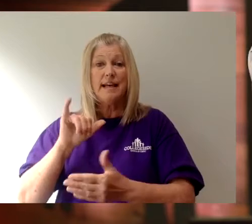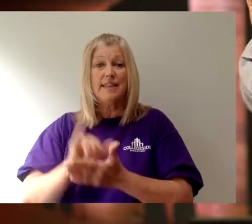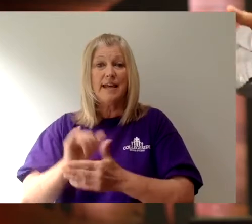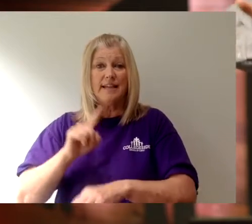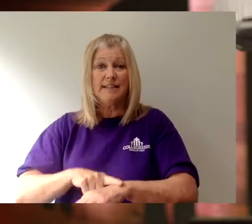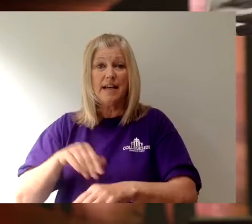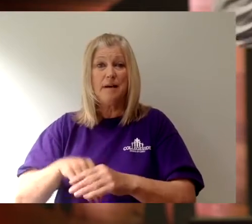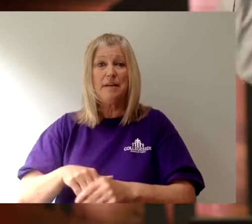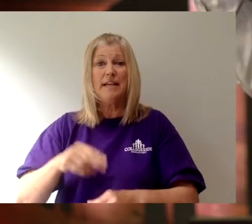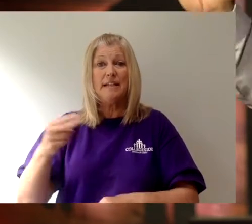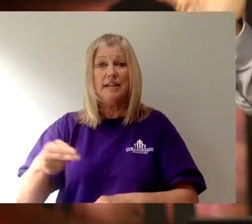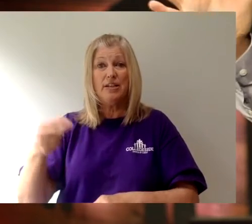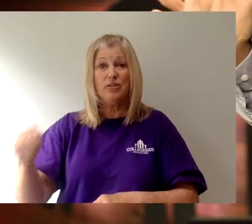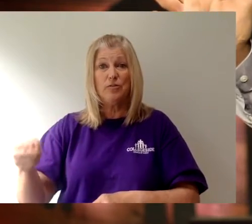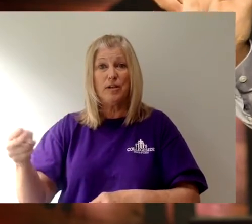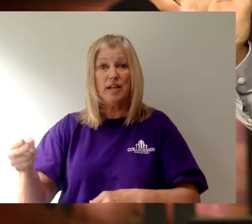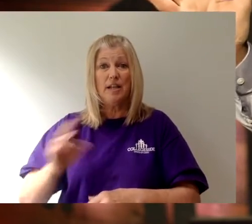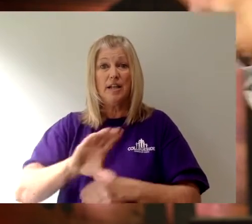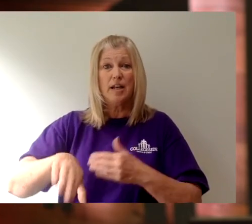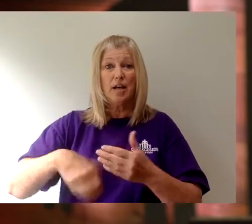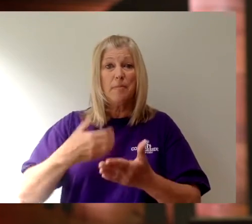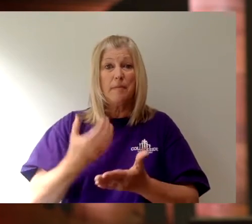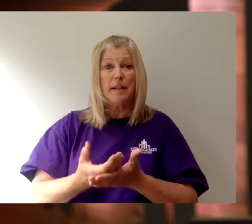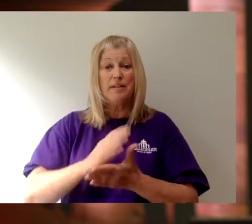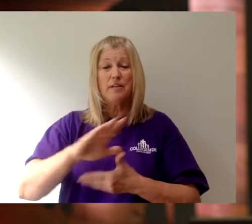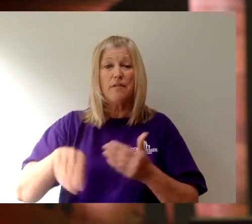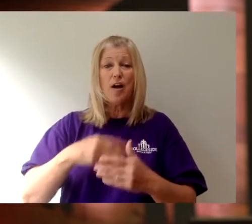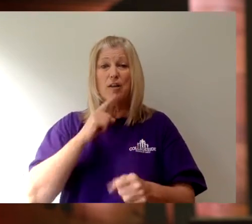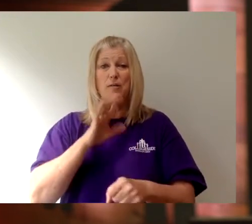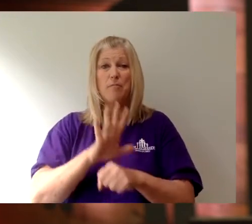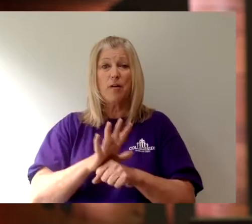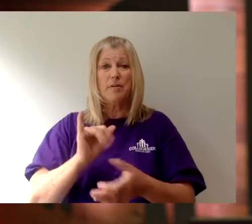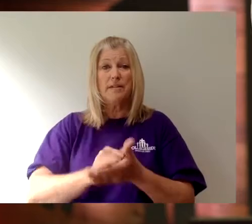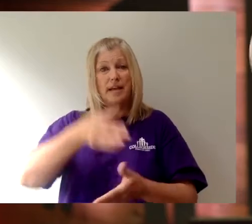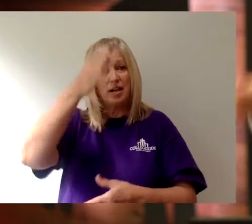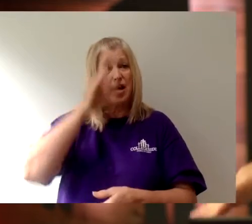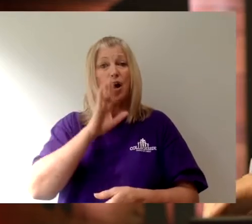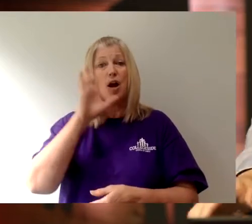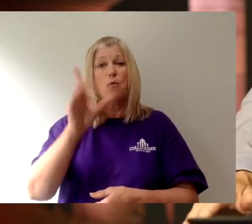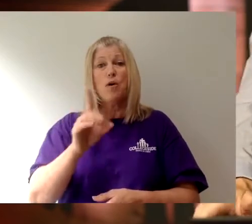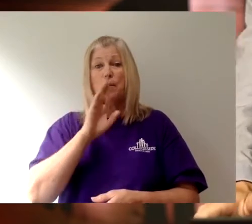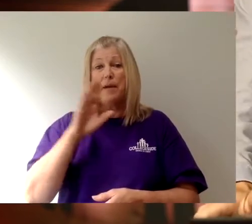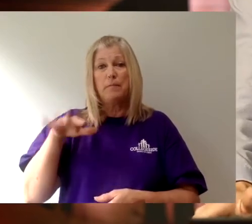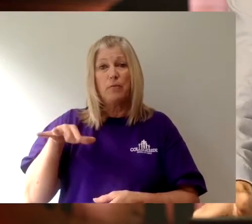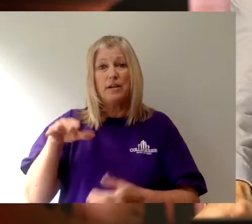history the fulfillment of all of the promises that God would be present